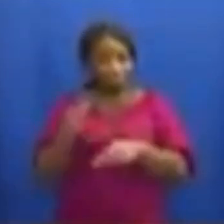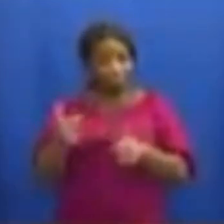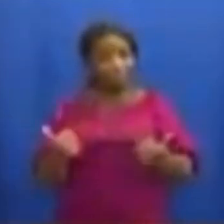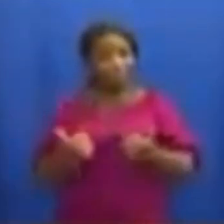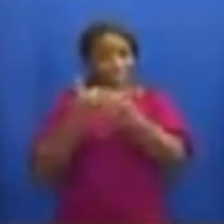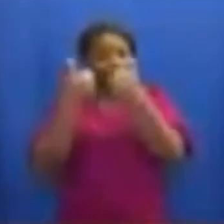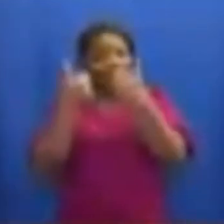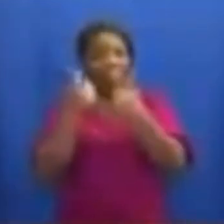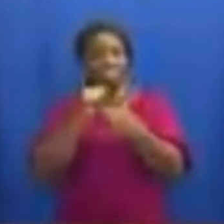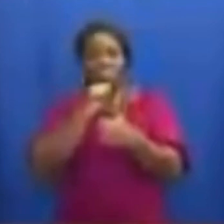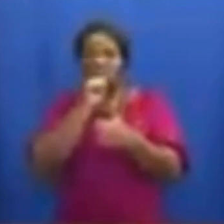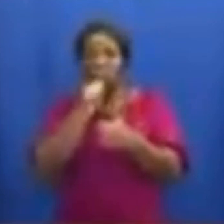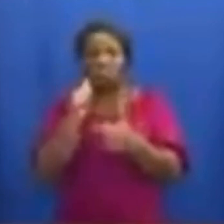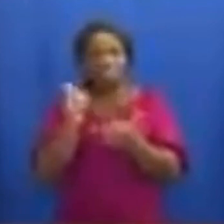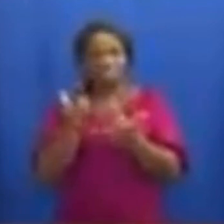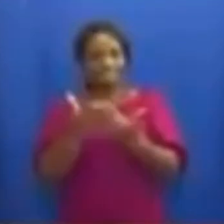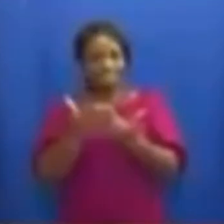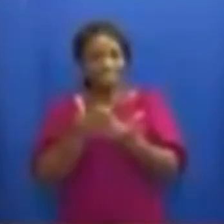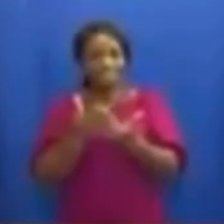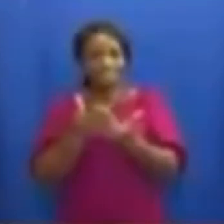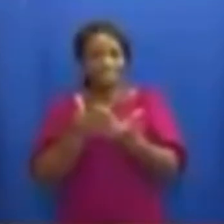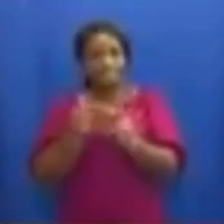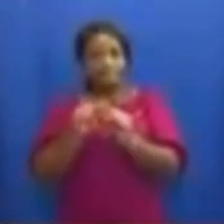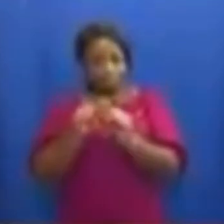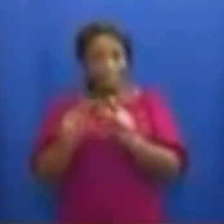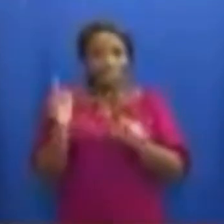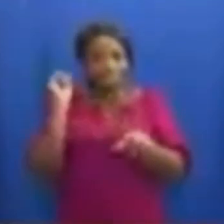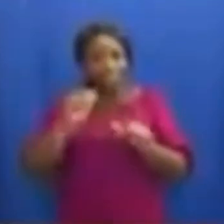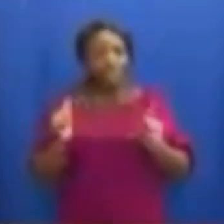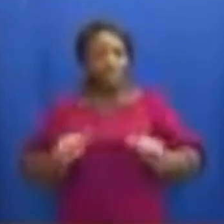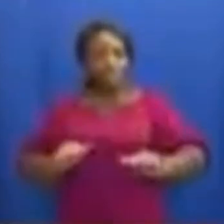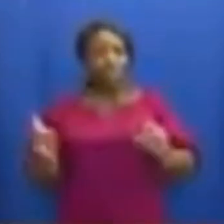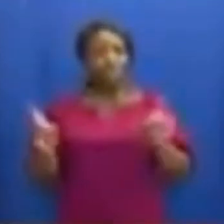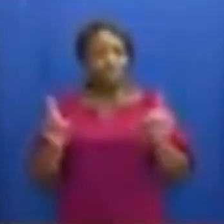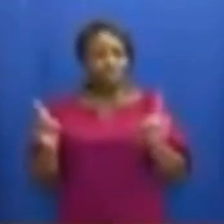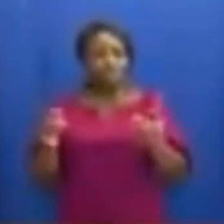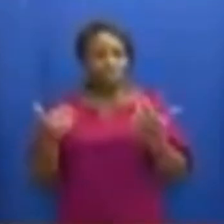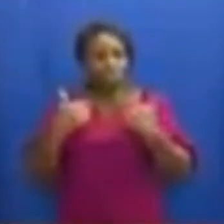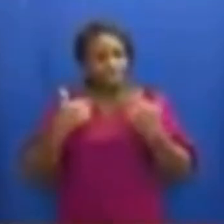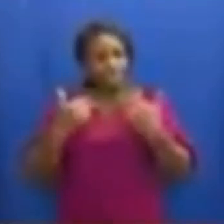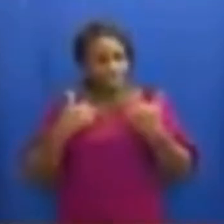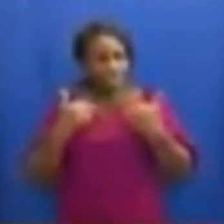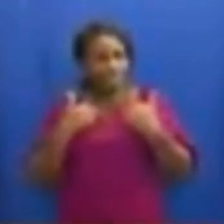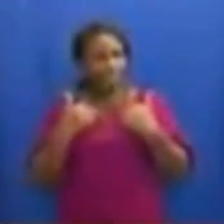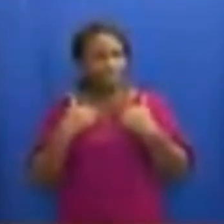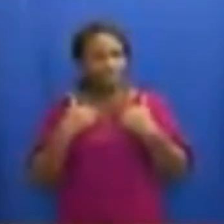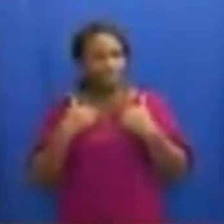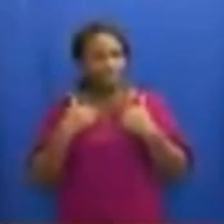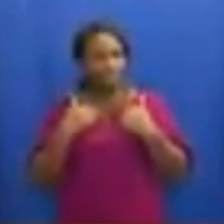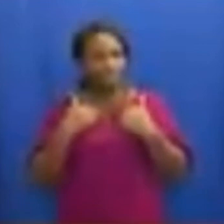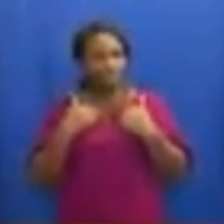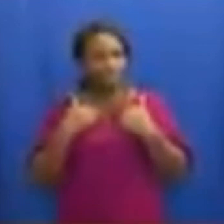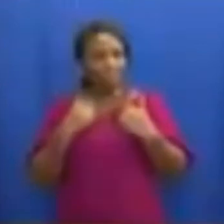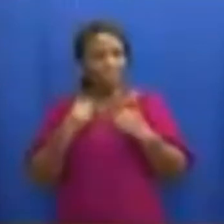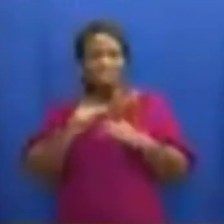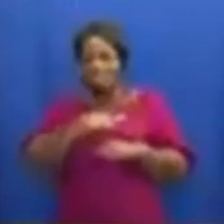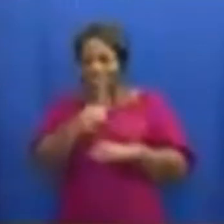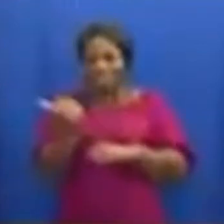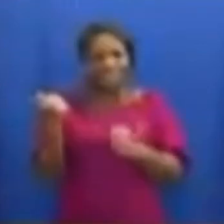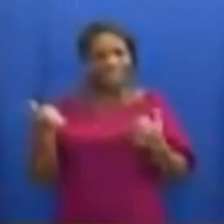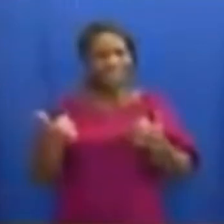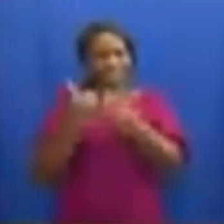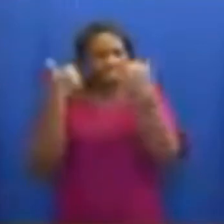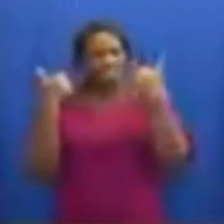is not insurmountable. We can do it. We have it in us to surmount any challenge